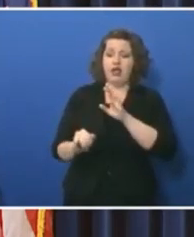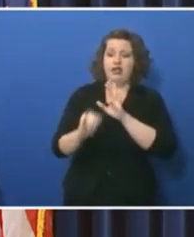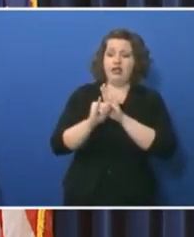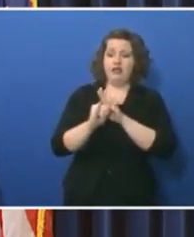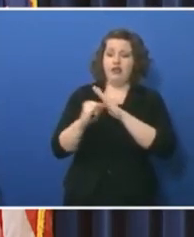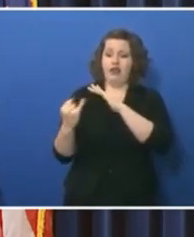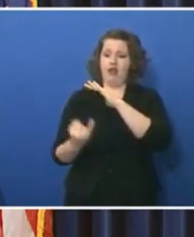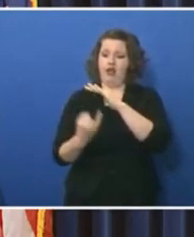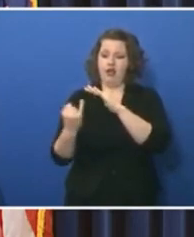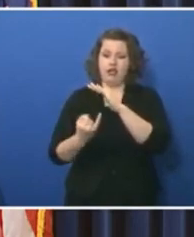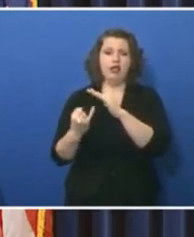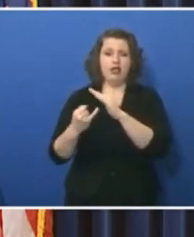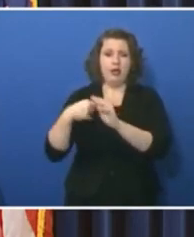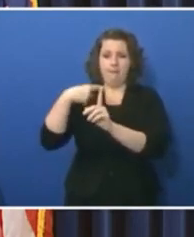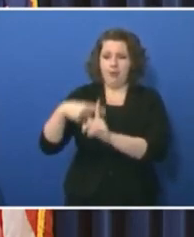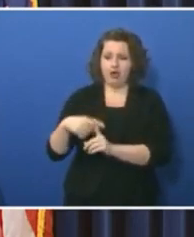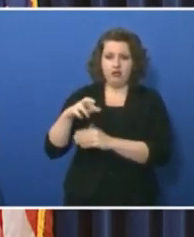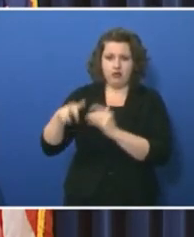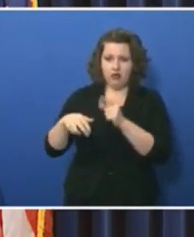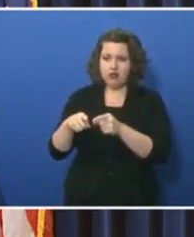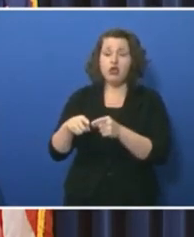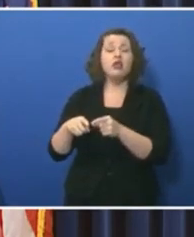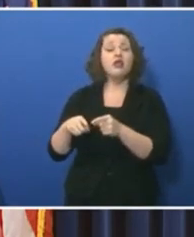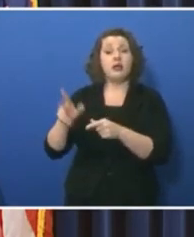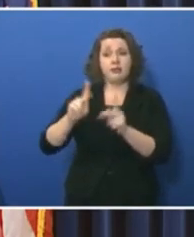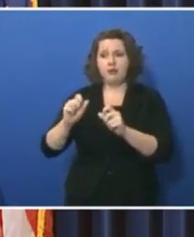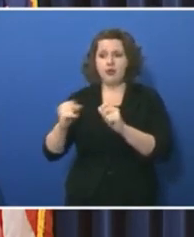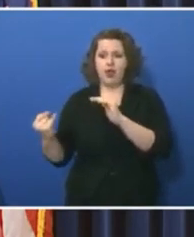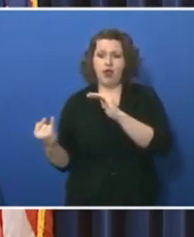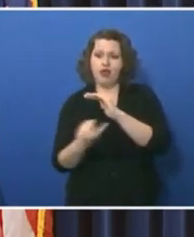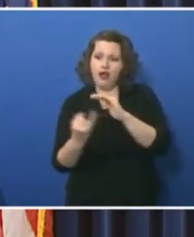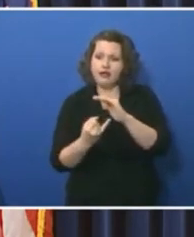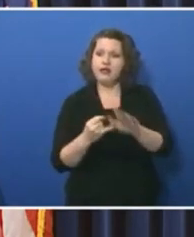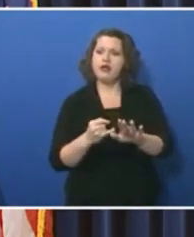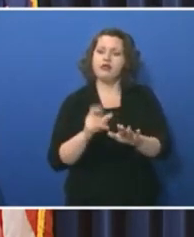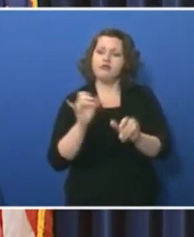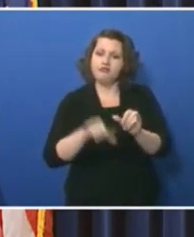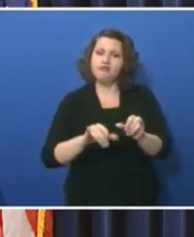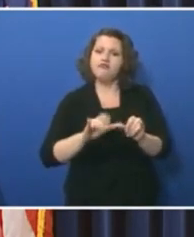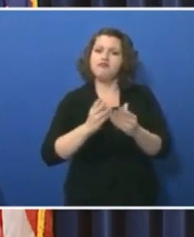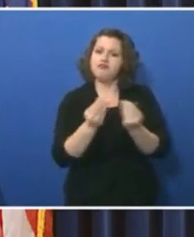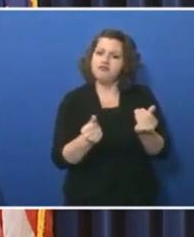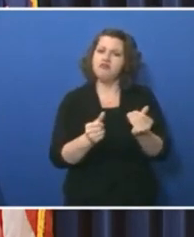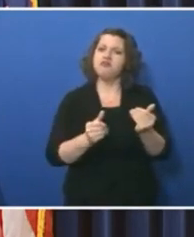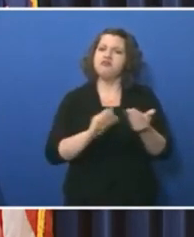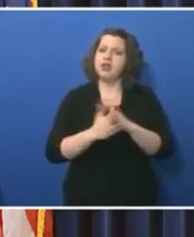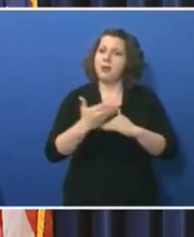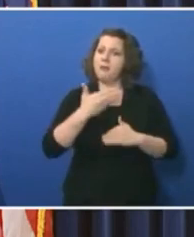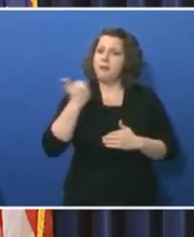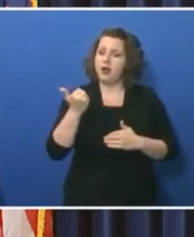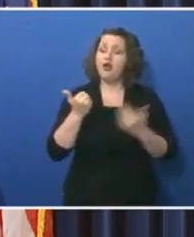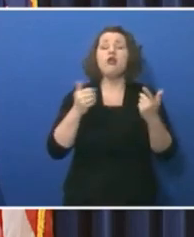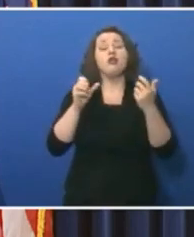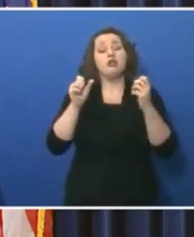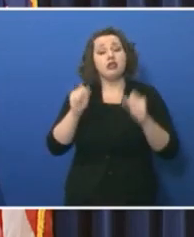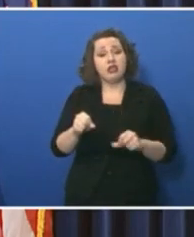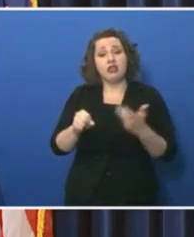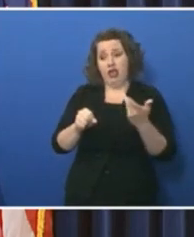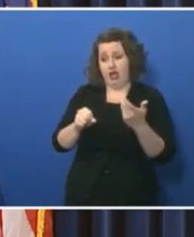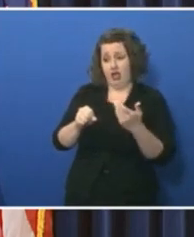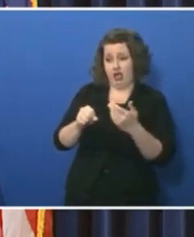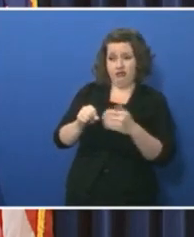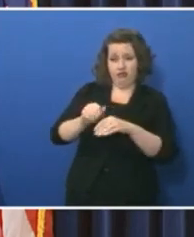positive cases, get Iowans on a path to recovery sooner, track virus activity and better understand its scope